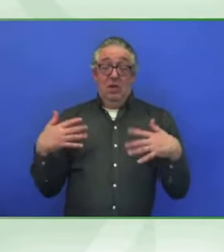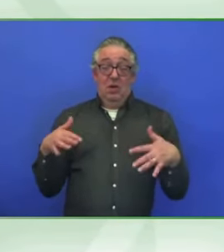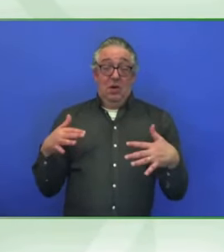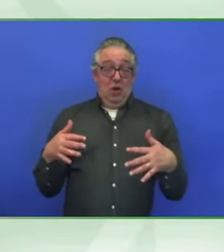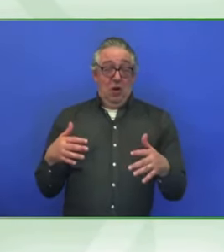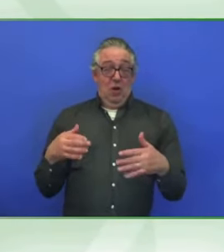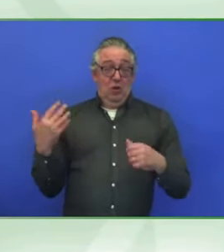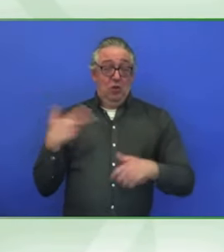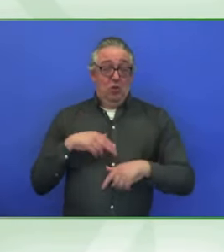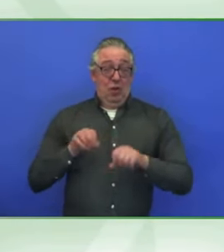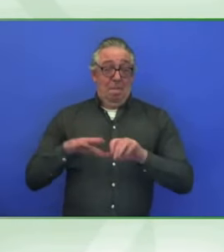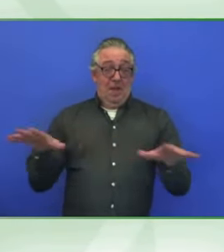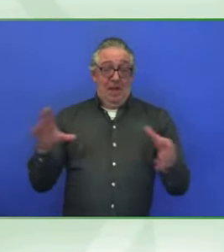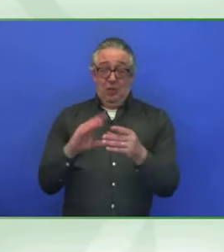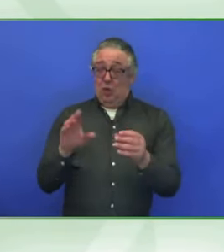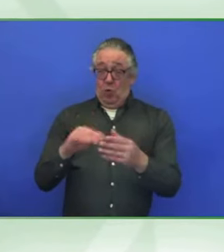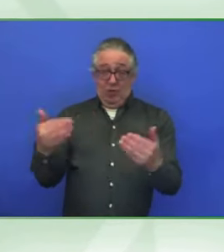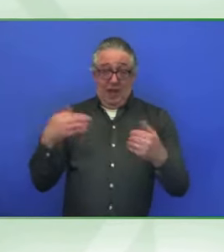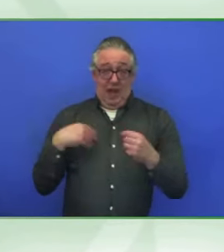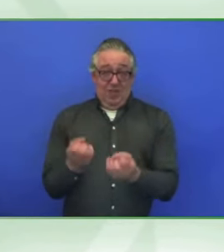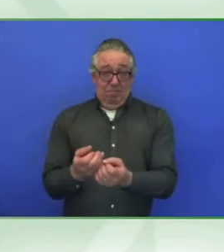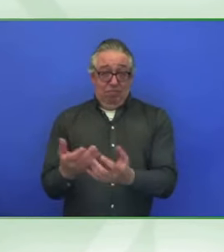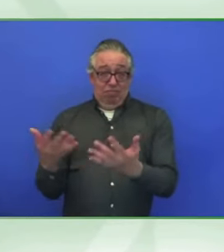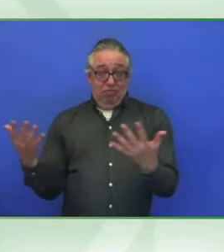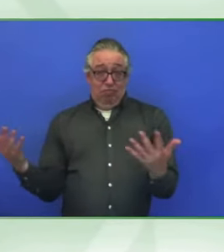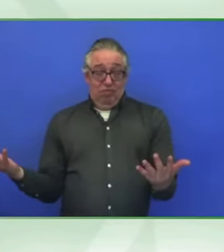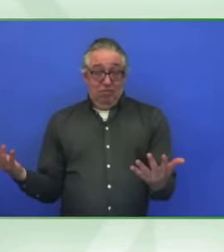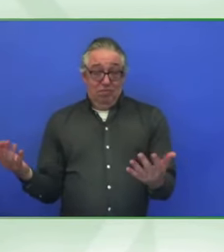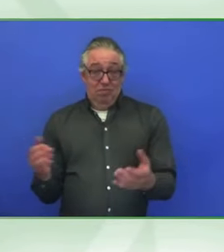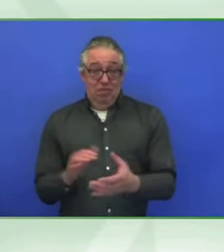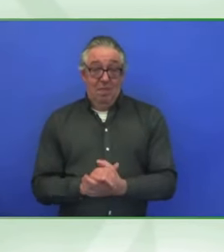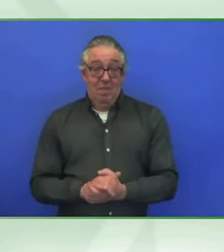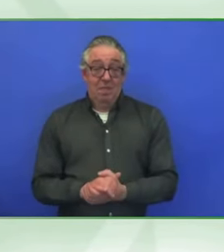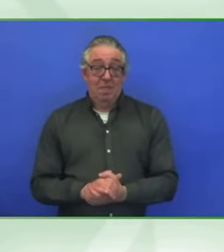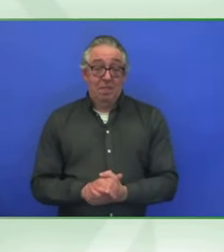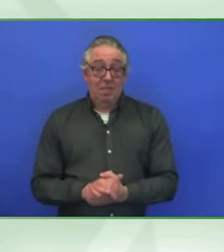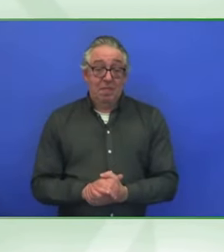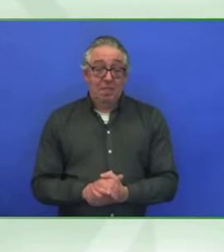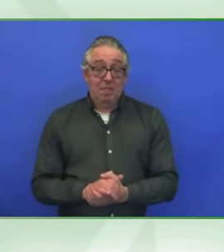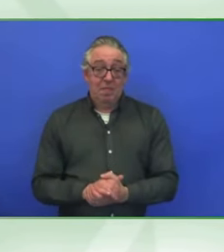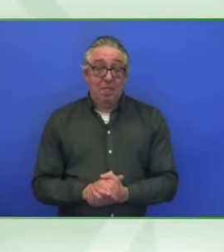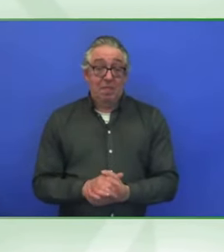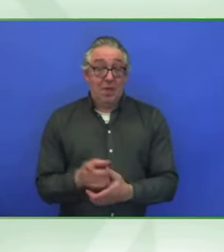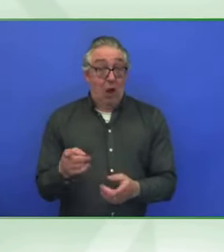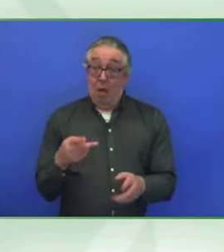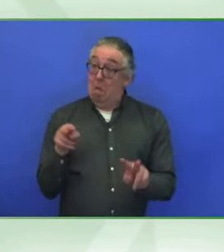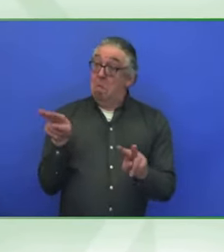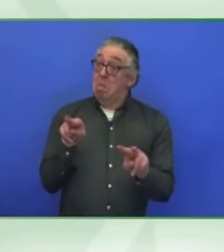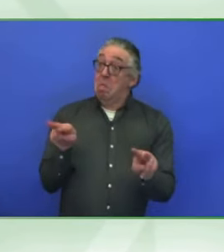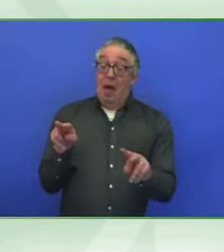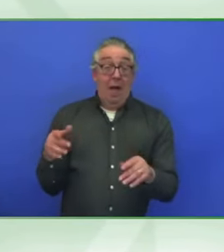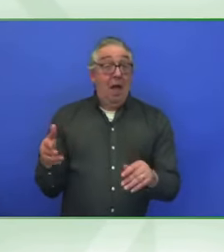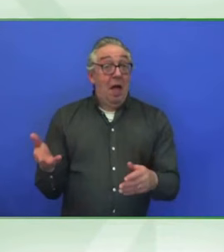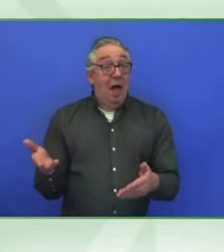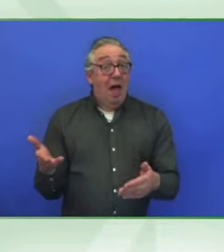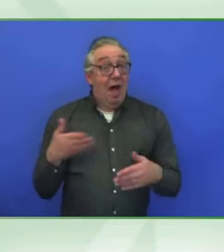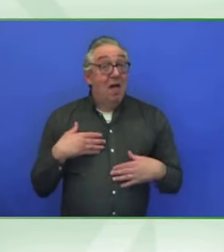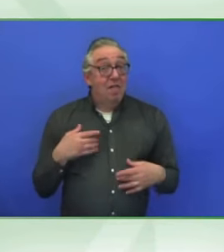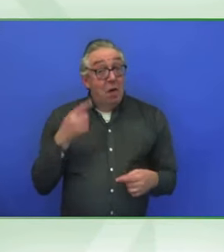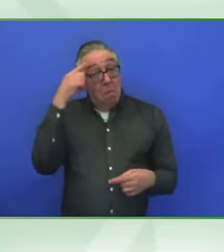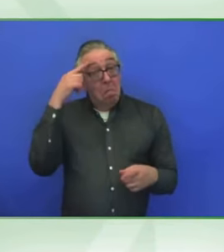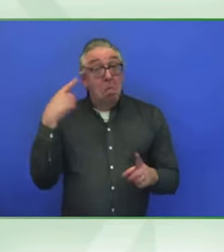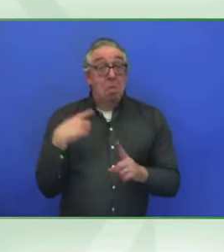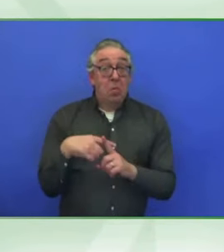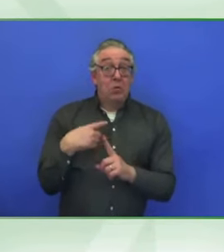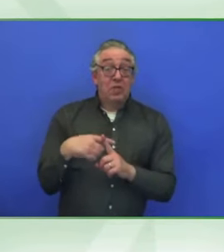But if I was to do a mic drop on one thing, we have to combine the story of humanity